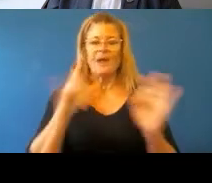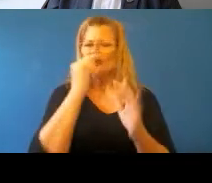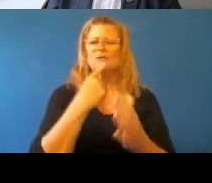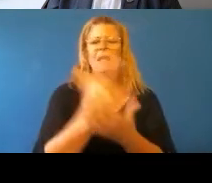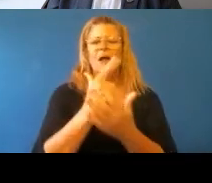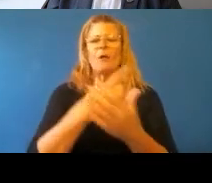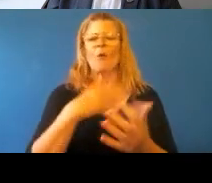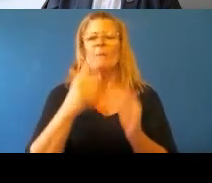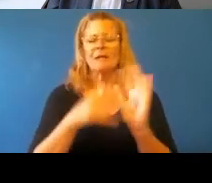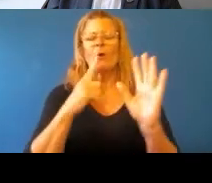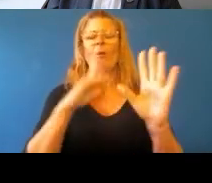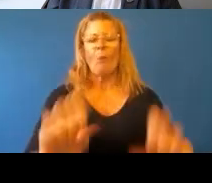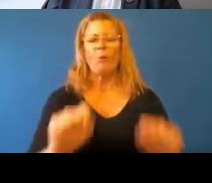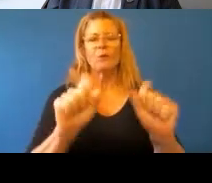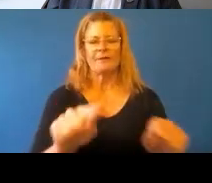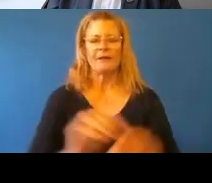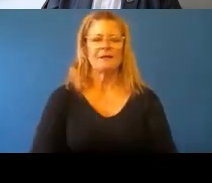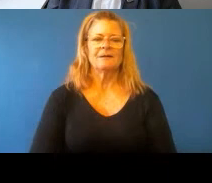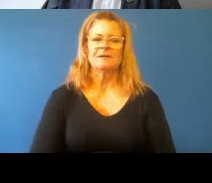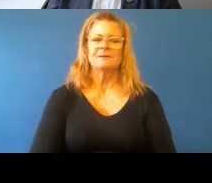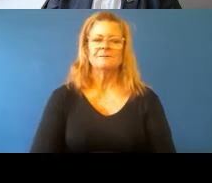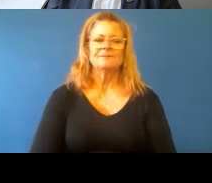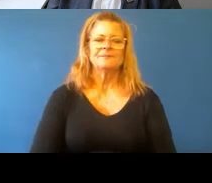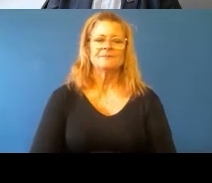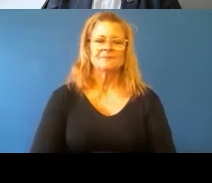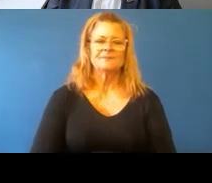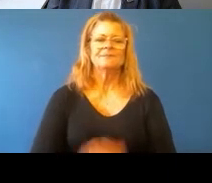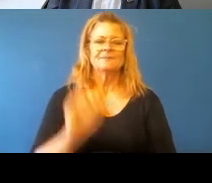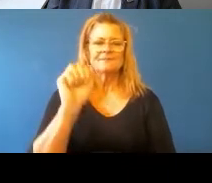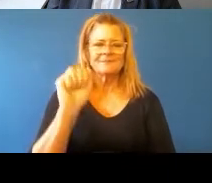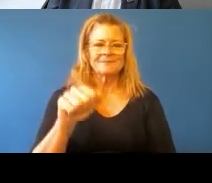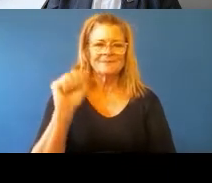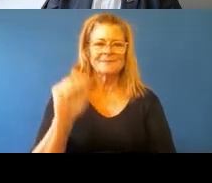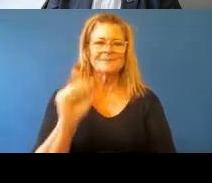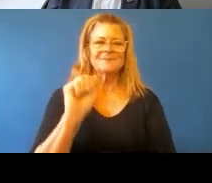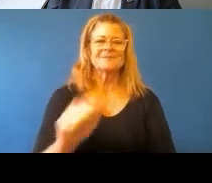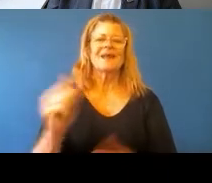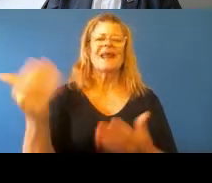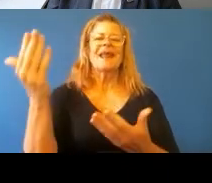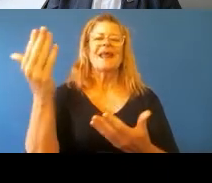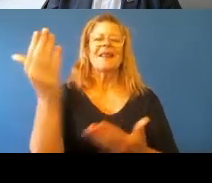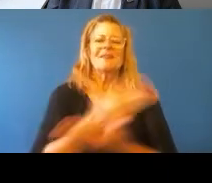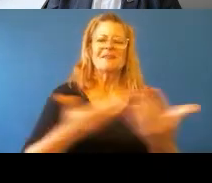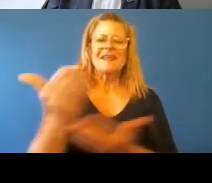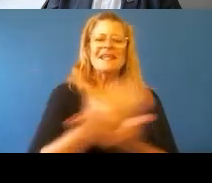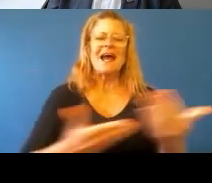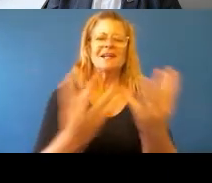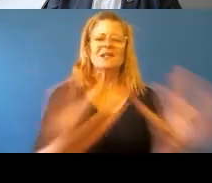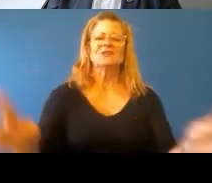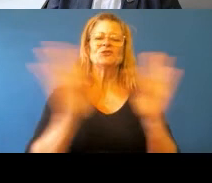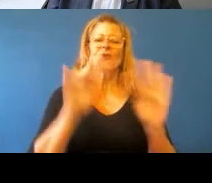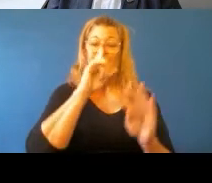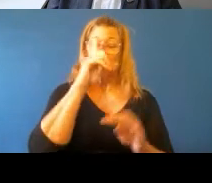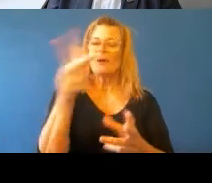might just hold there. Yeah, the yarning circle, that's the forum in which people can hear more about this discussion. I'm